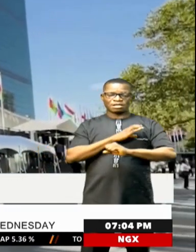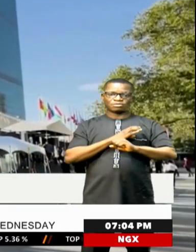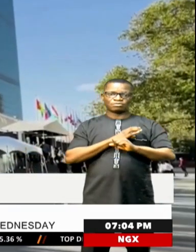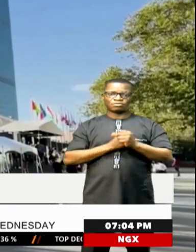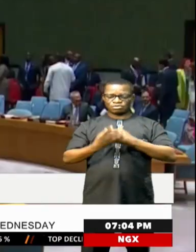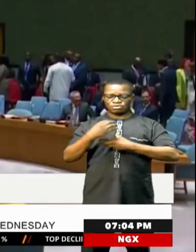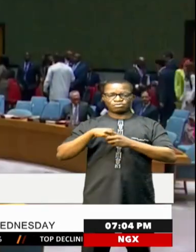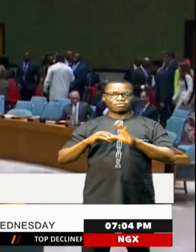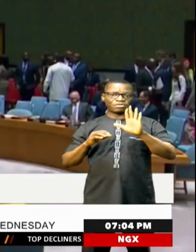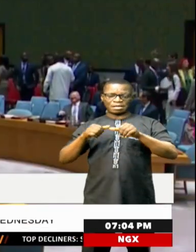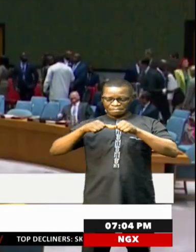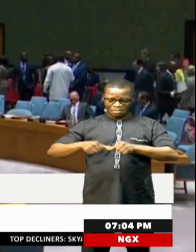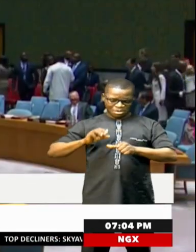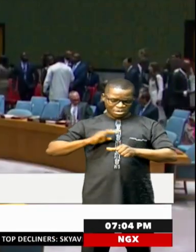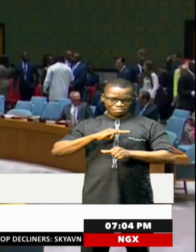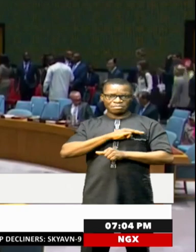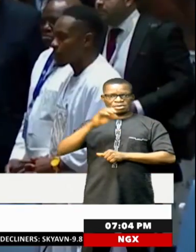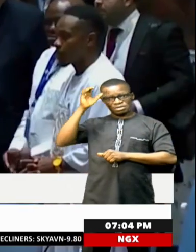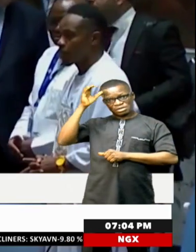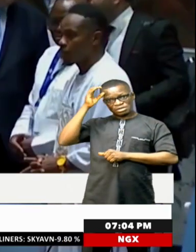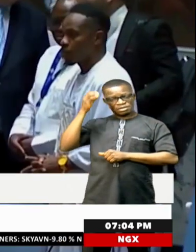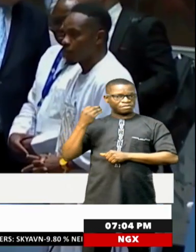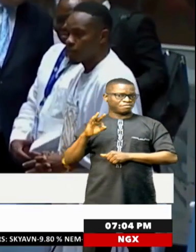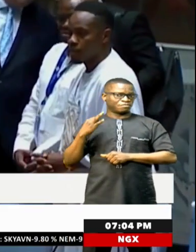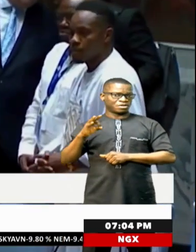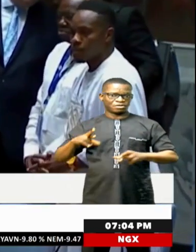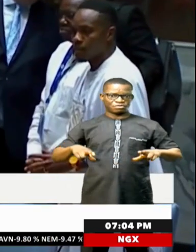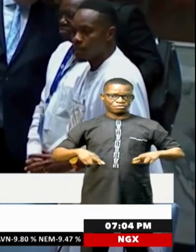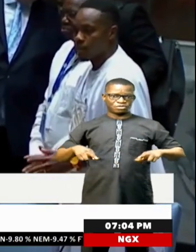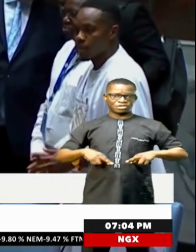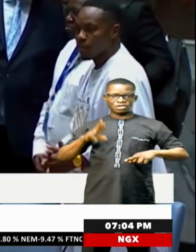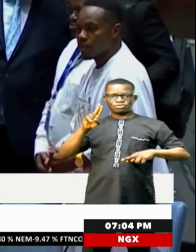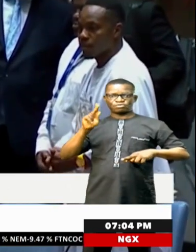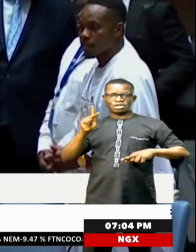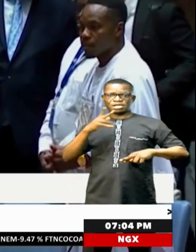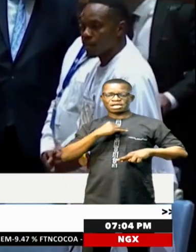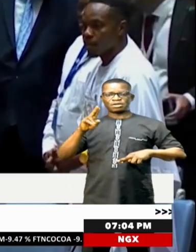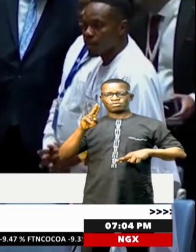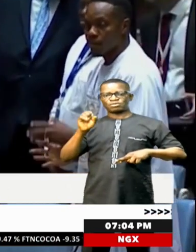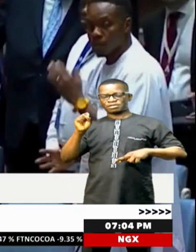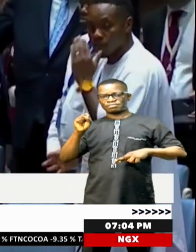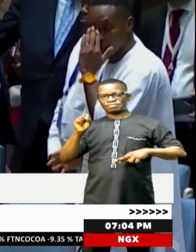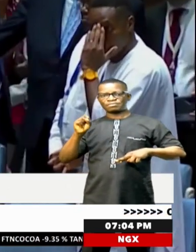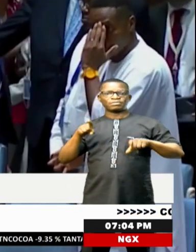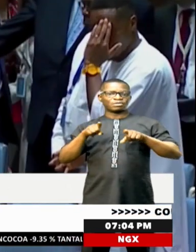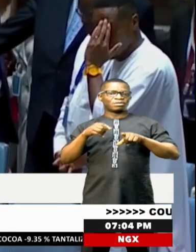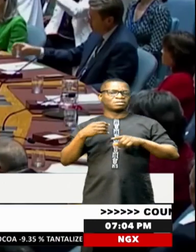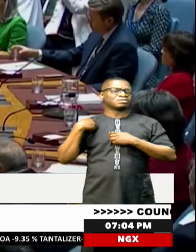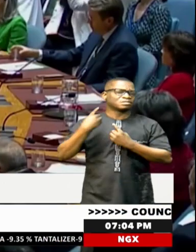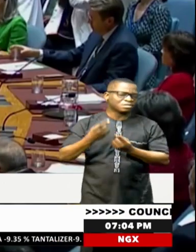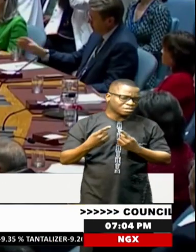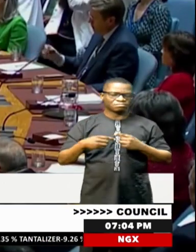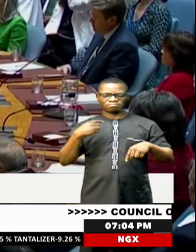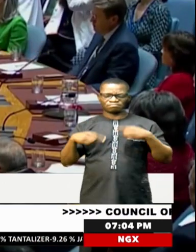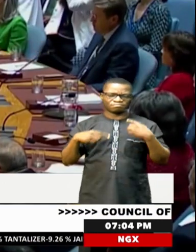permanent members, which are China, France, Russia, the UK and US, has long been criticised